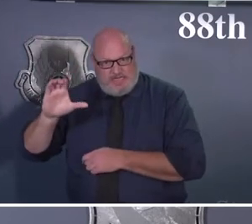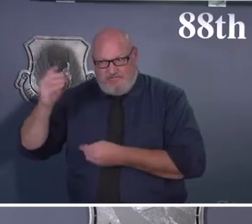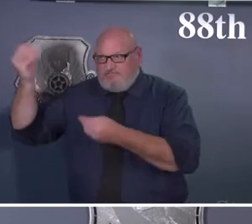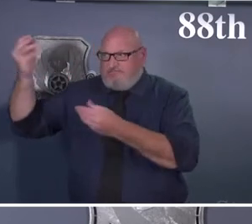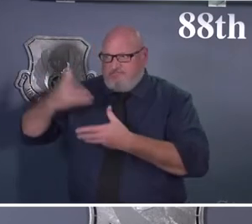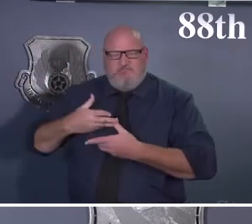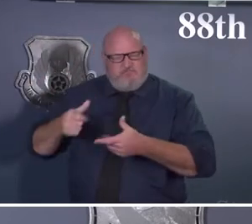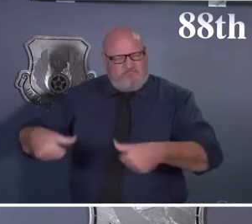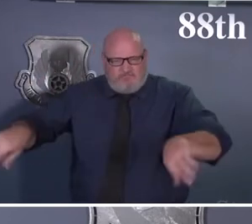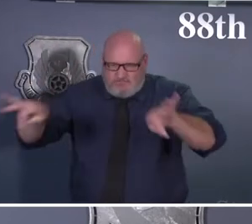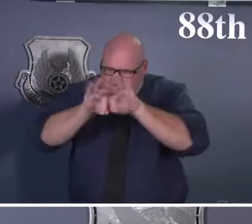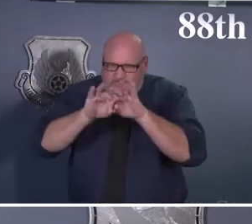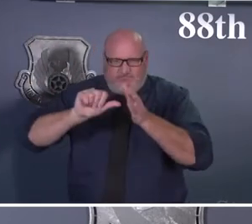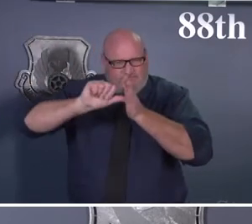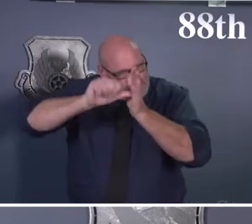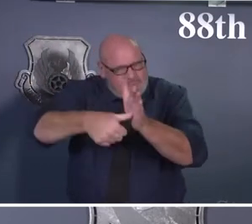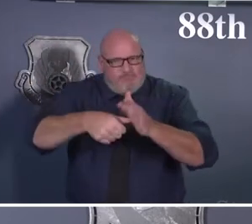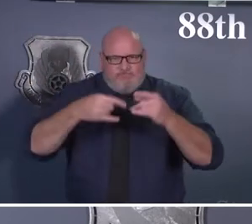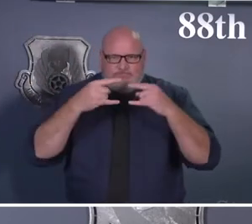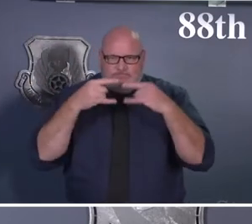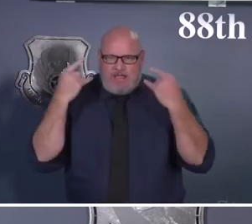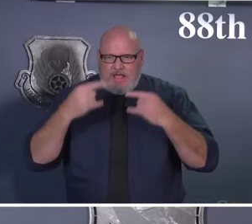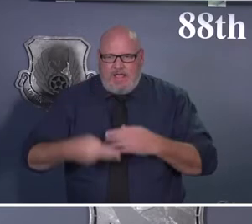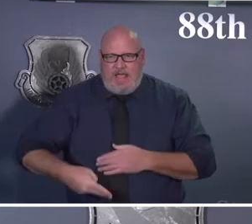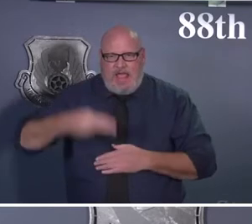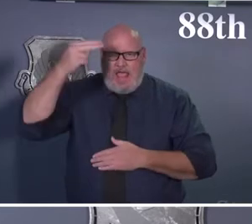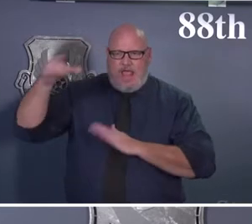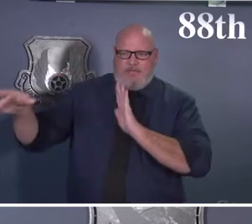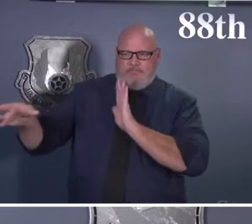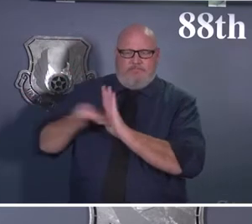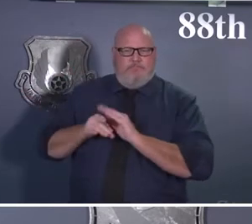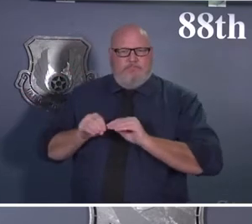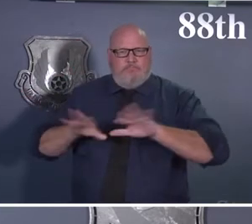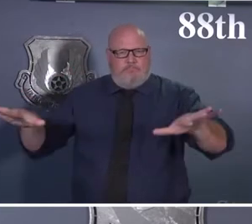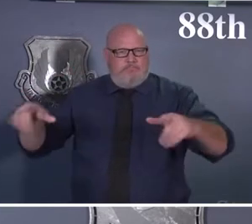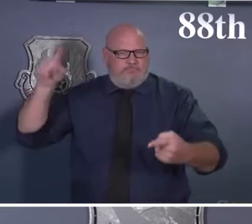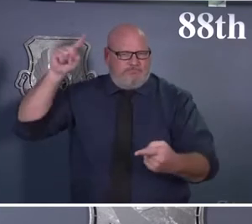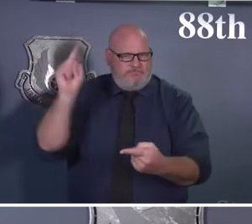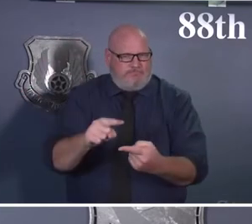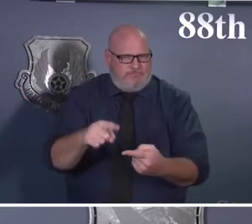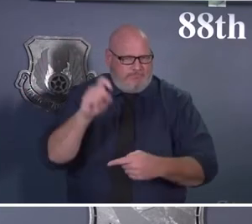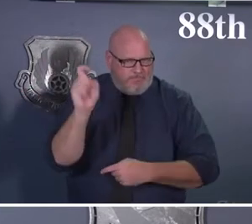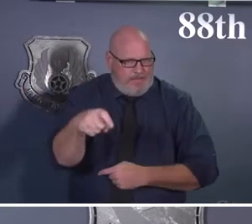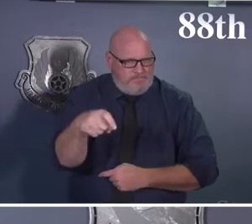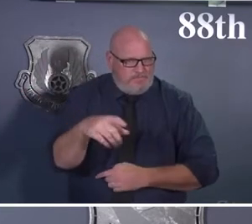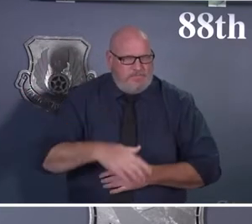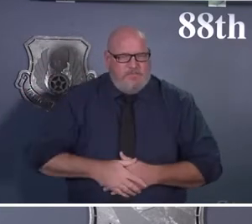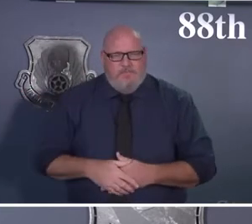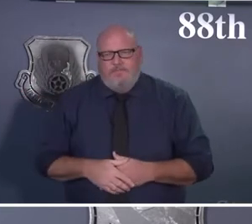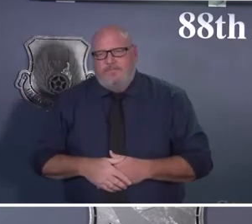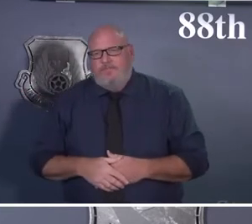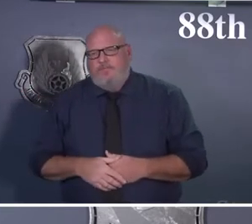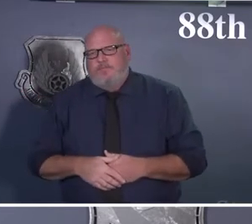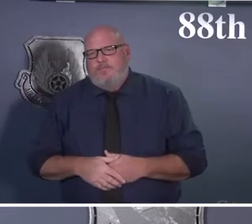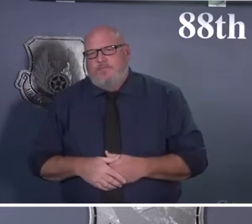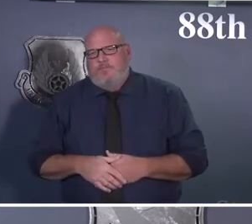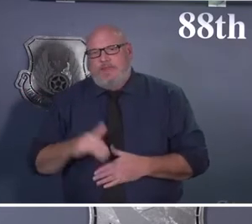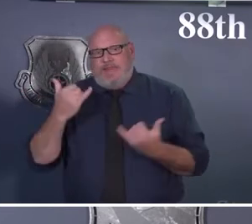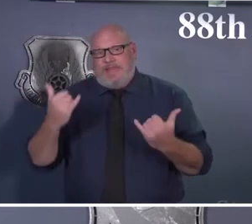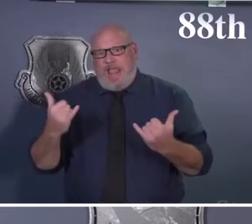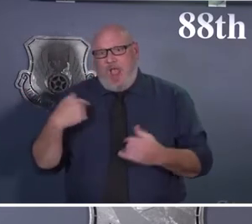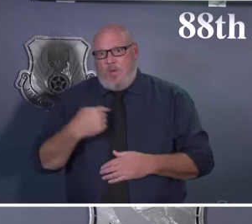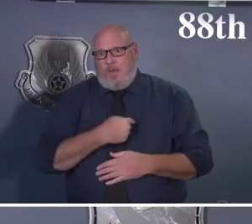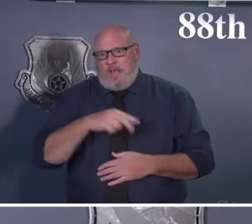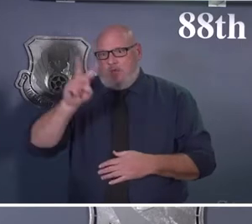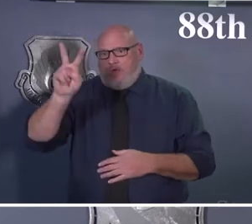So everybody knows what that looks like. That means we have to have less than 50 cases per 100,000 on a seven day average for the